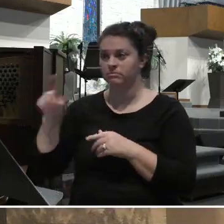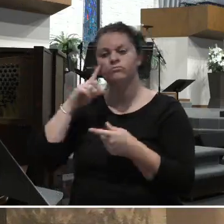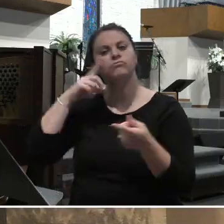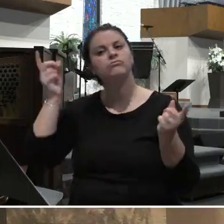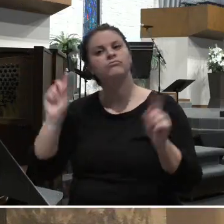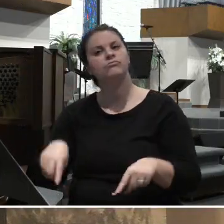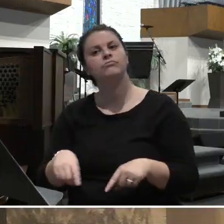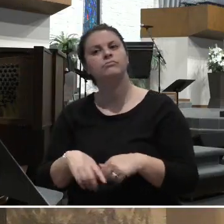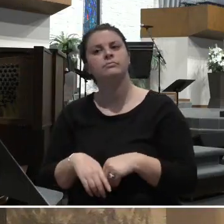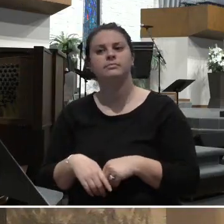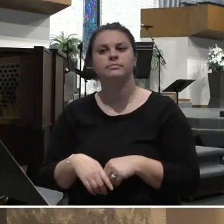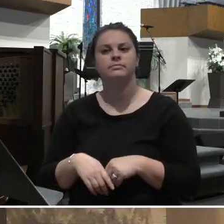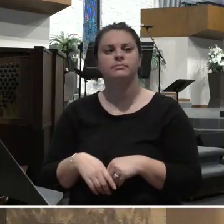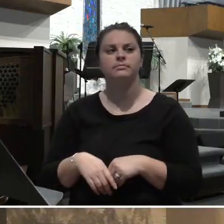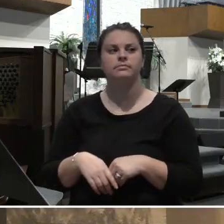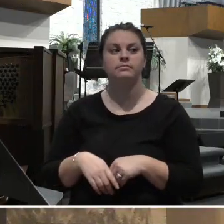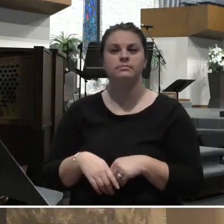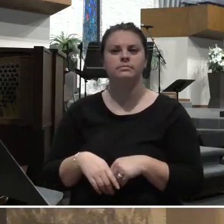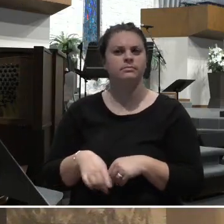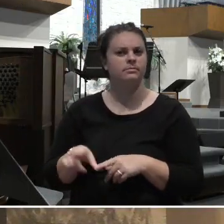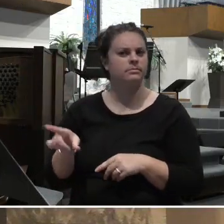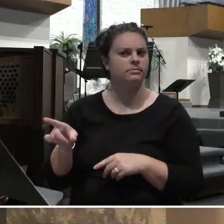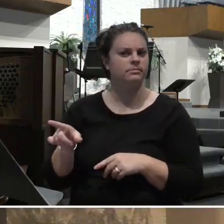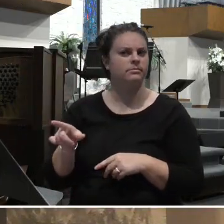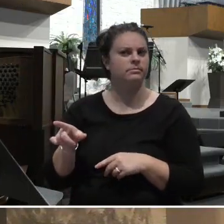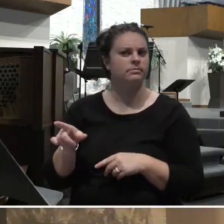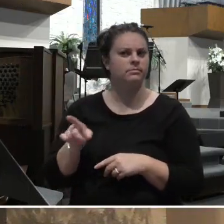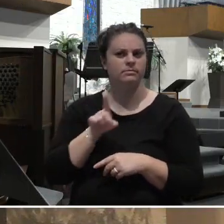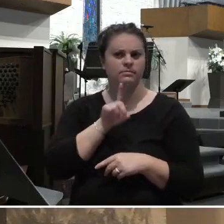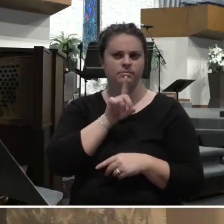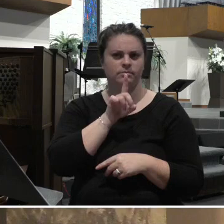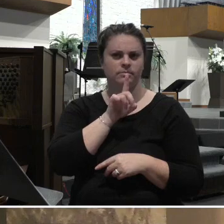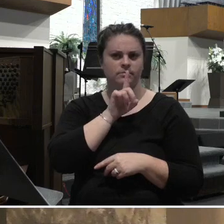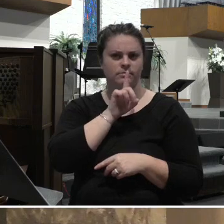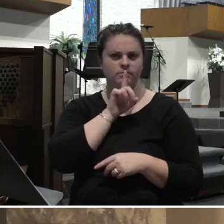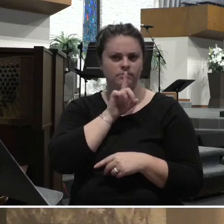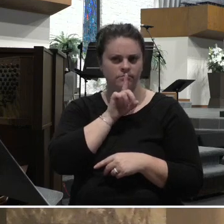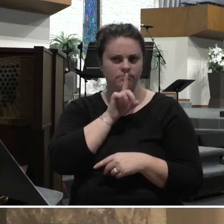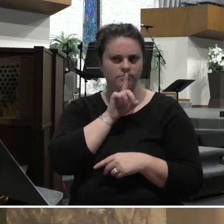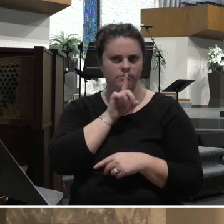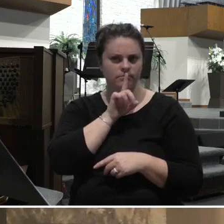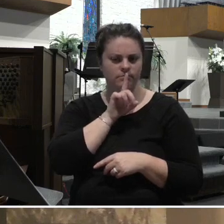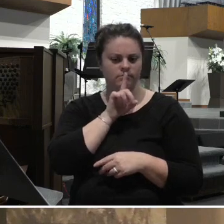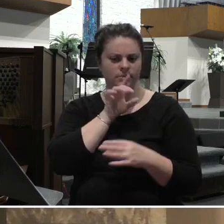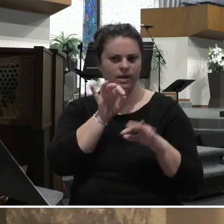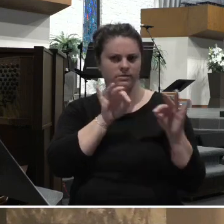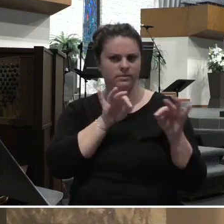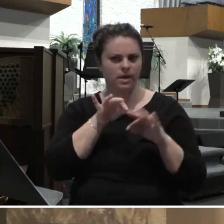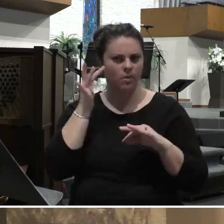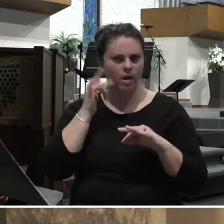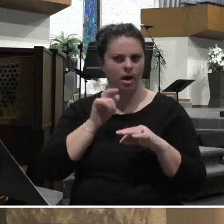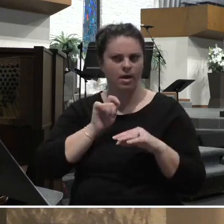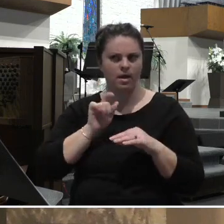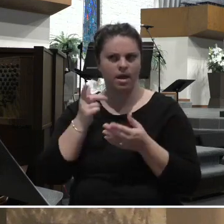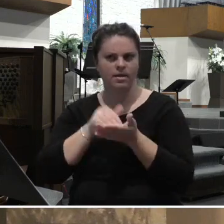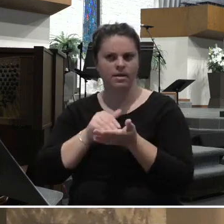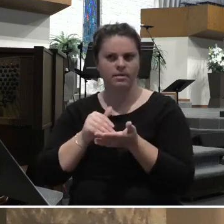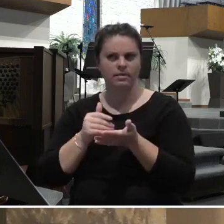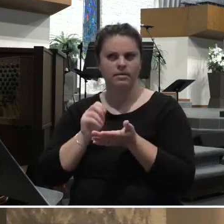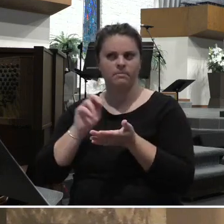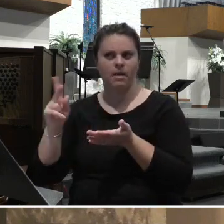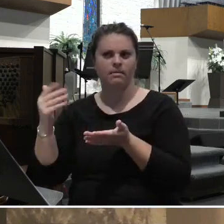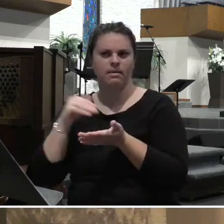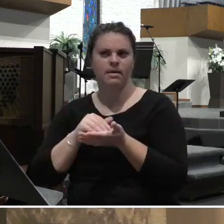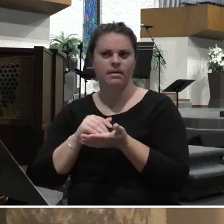You know, we're never told. Why did he have to go back so many times? Is he that bad of a